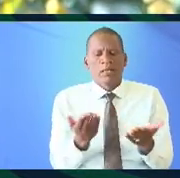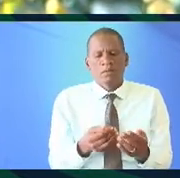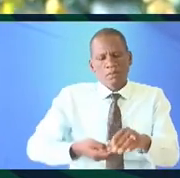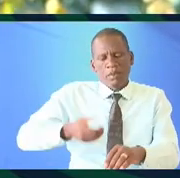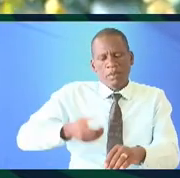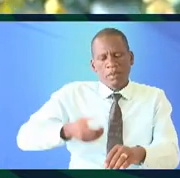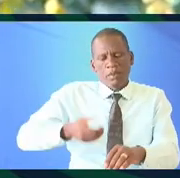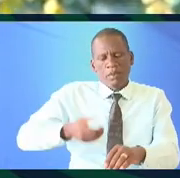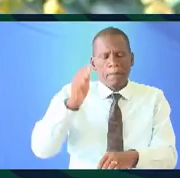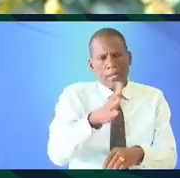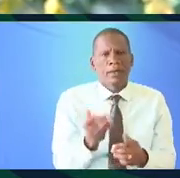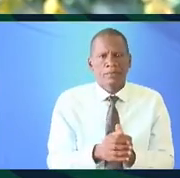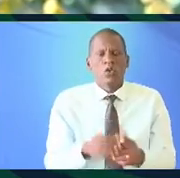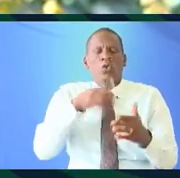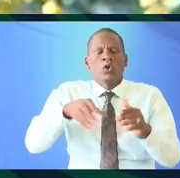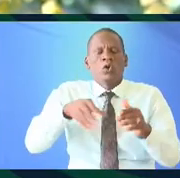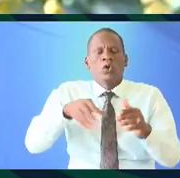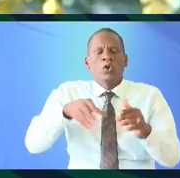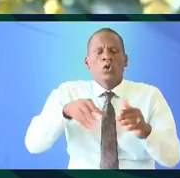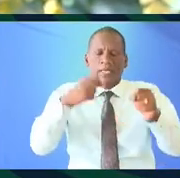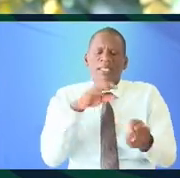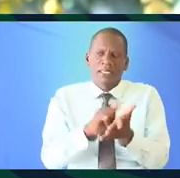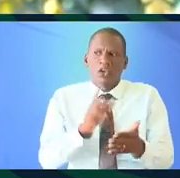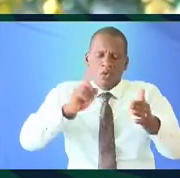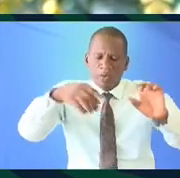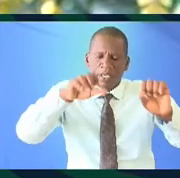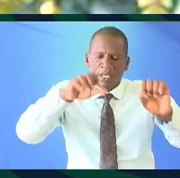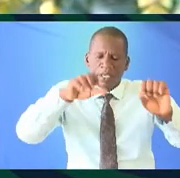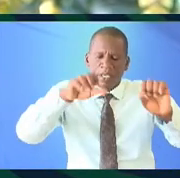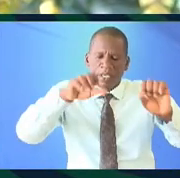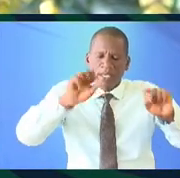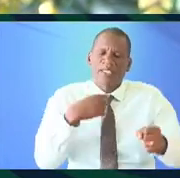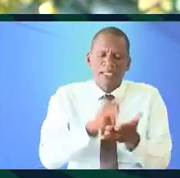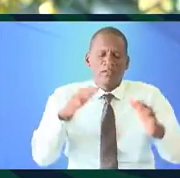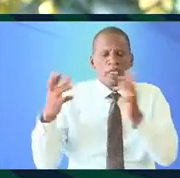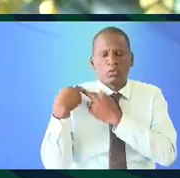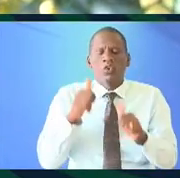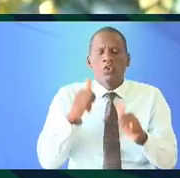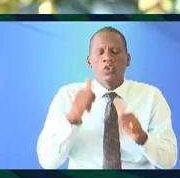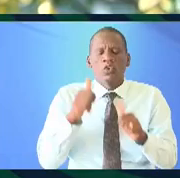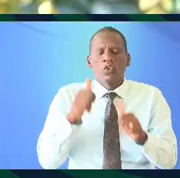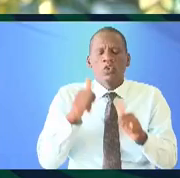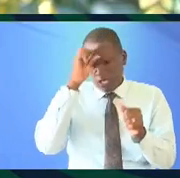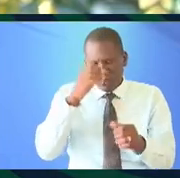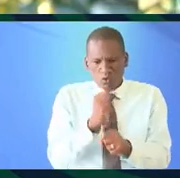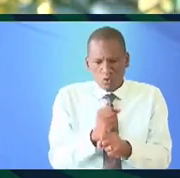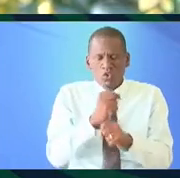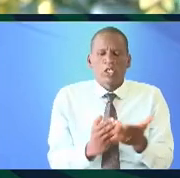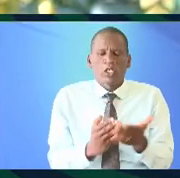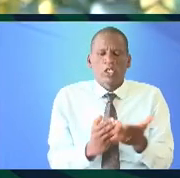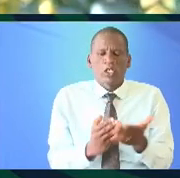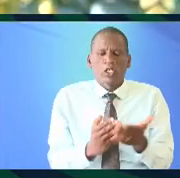compensation what we can say is that there is a big role that the government should play